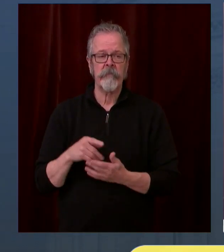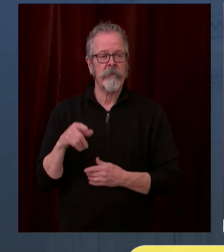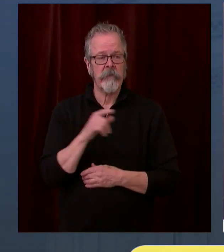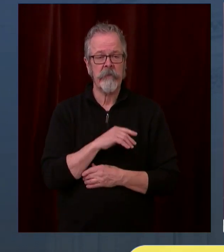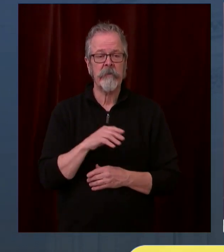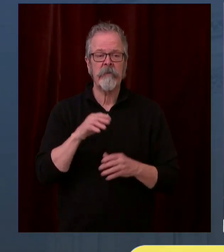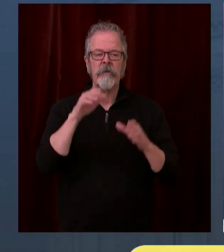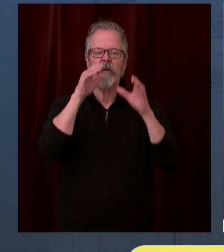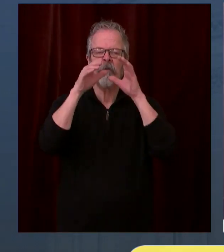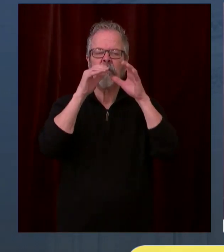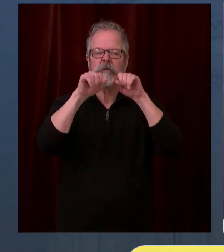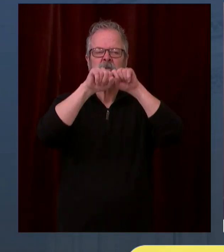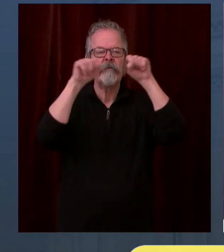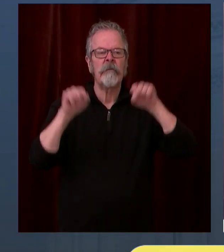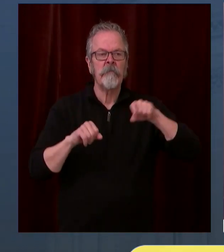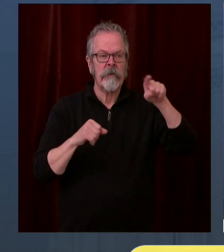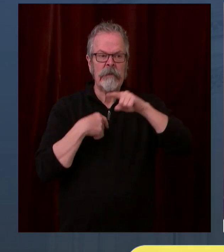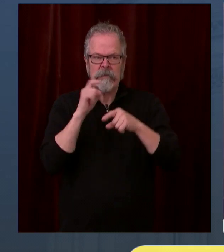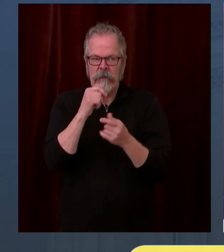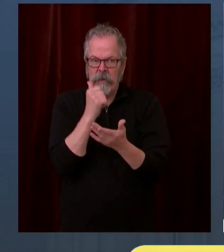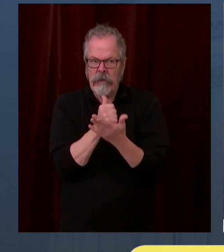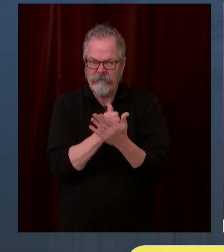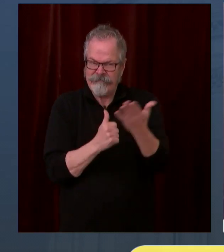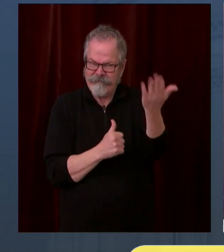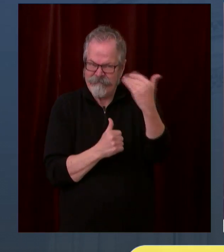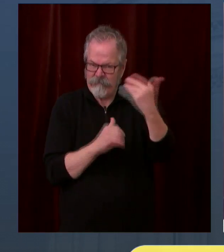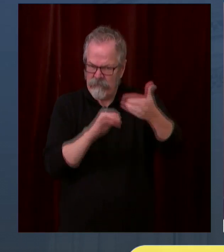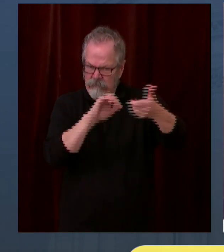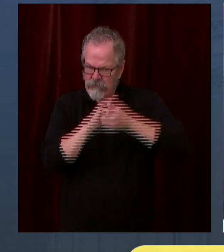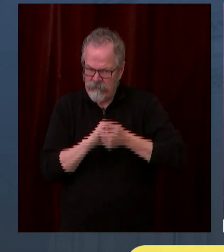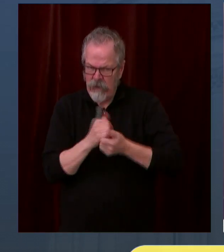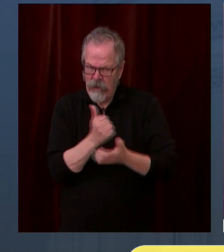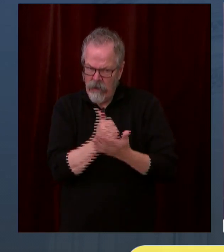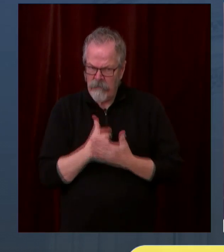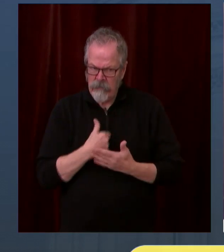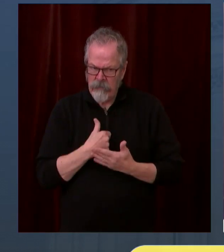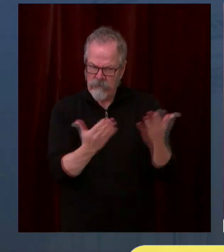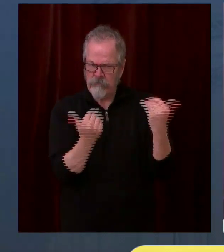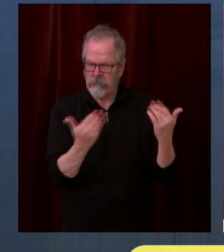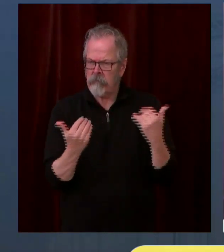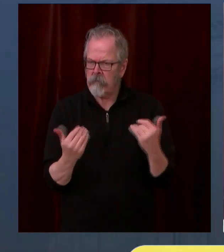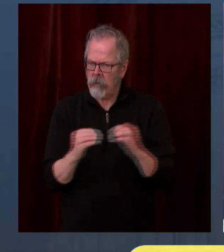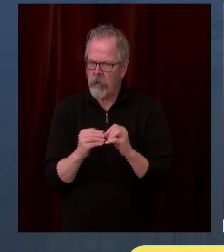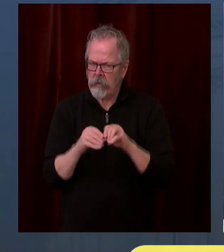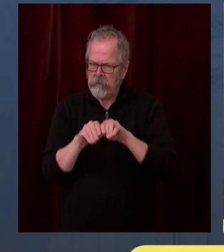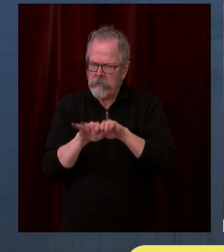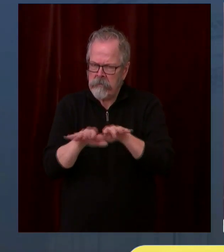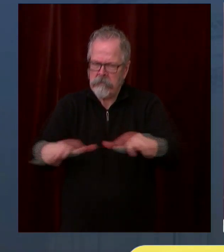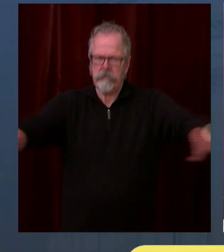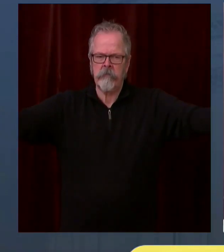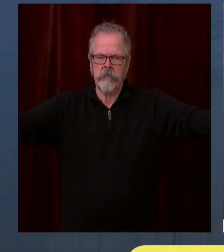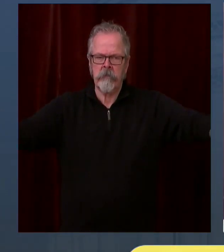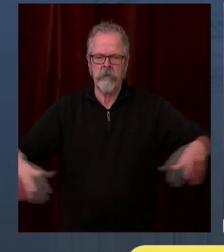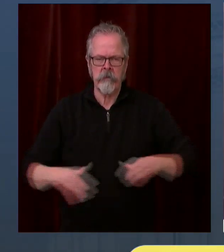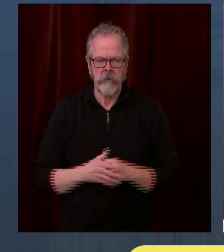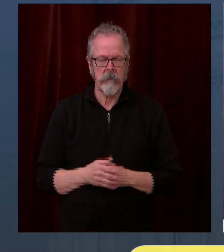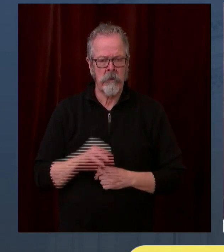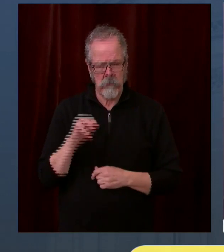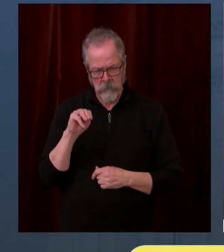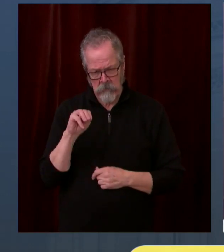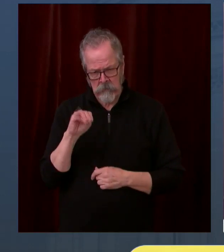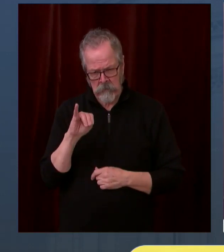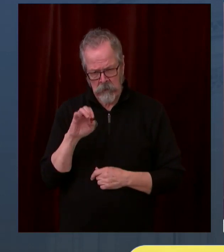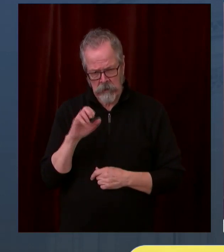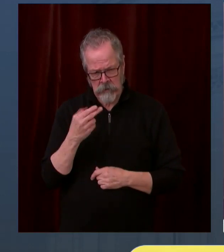ongoing basis. And I think that's a critical piece of this. Michelle, was there anything else that I may have missed? I'll just say that matching